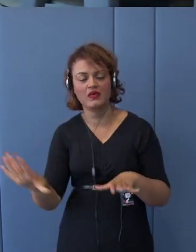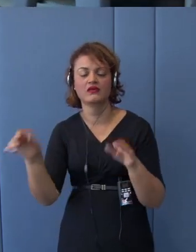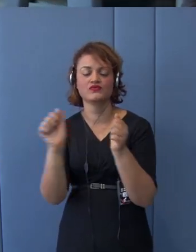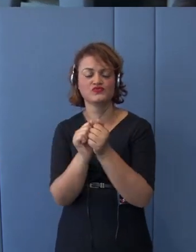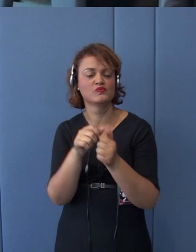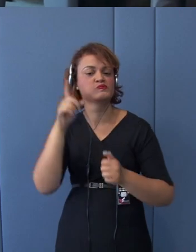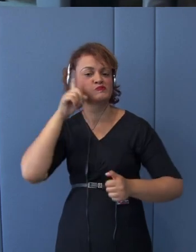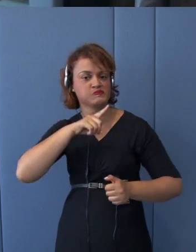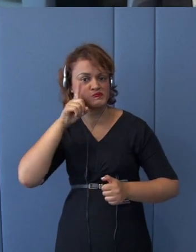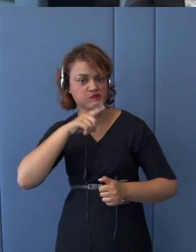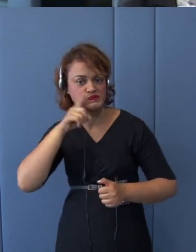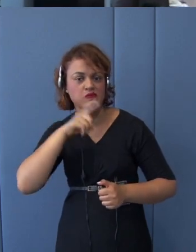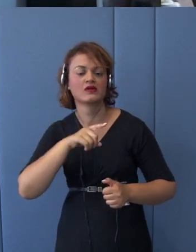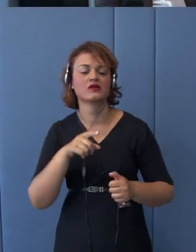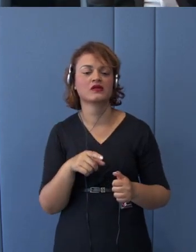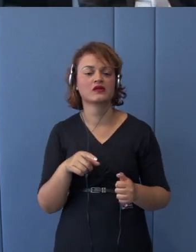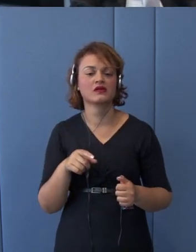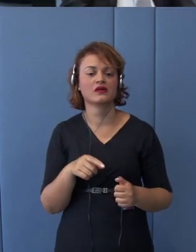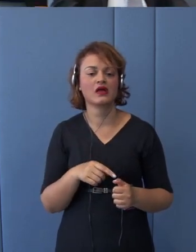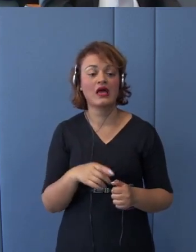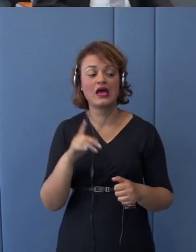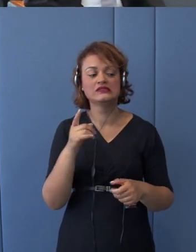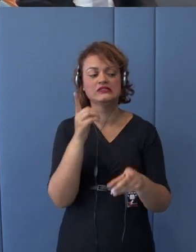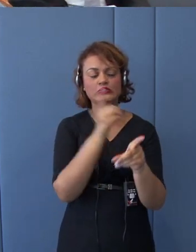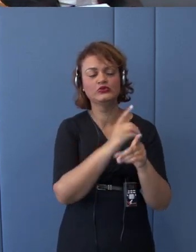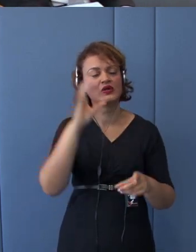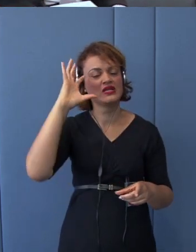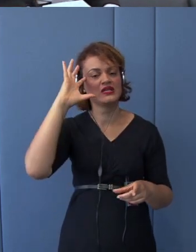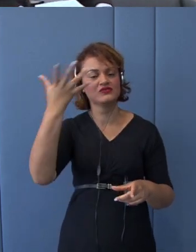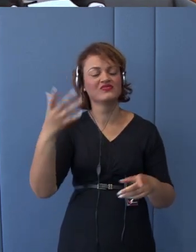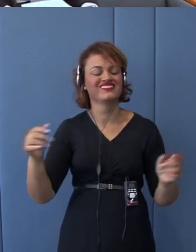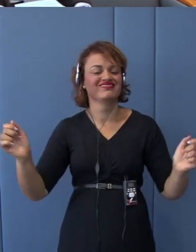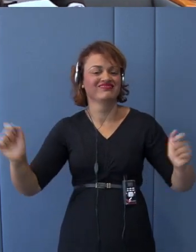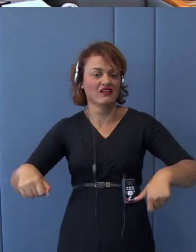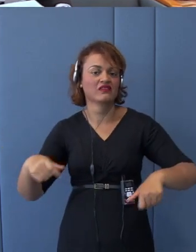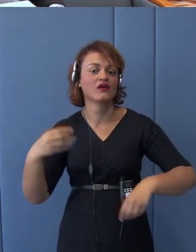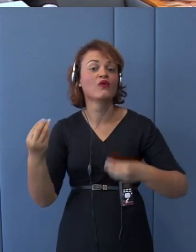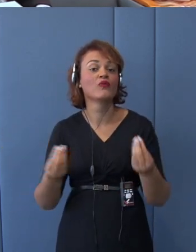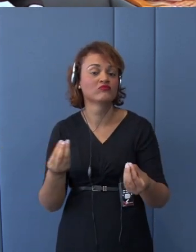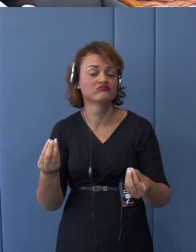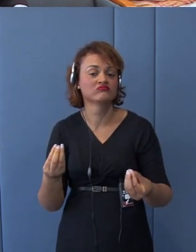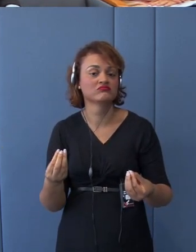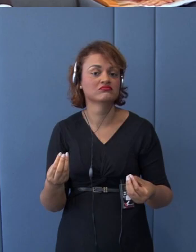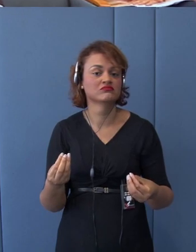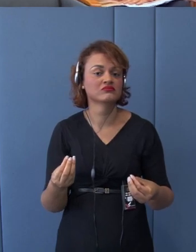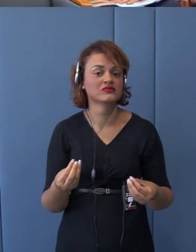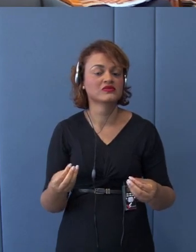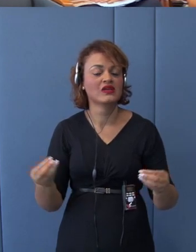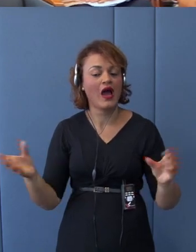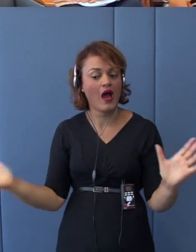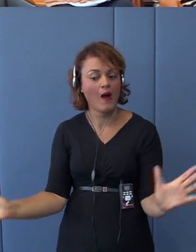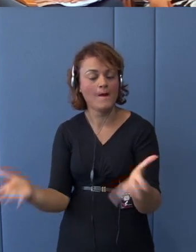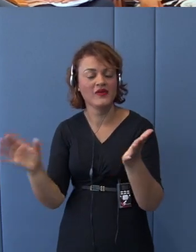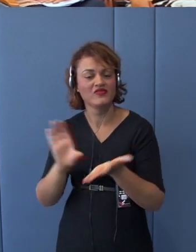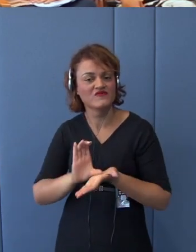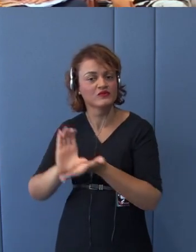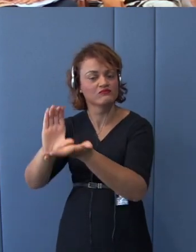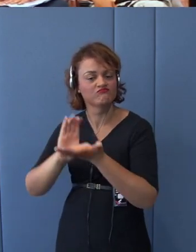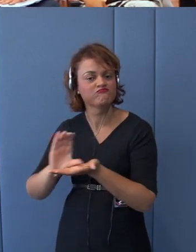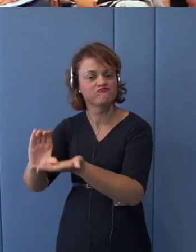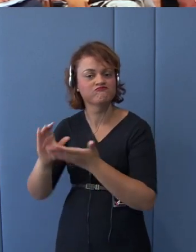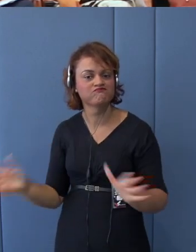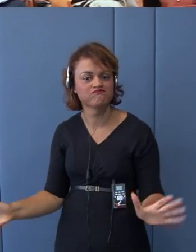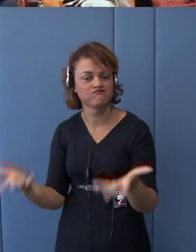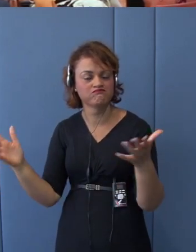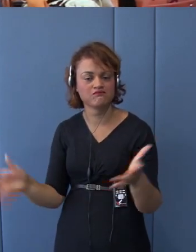solutions, possible solution, was to increase foreign direct investment entering into United States, entering into European